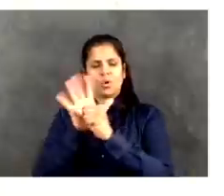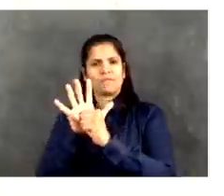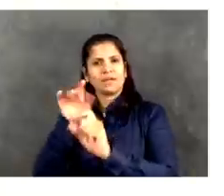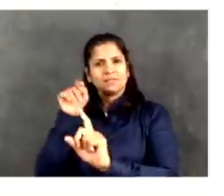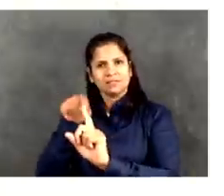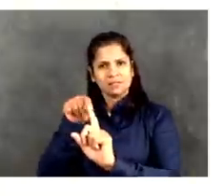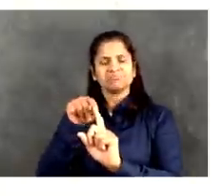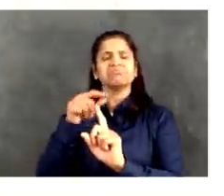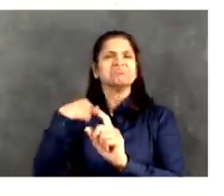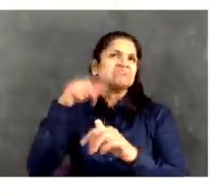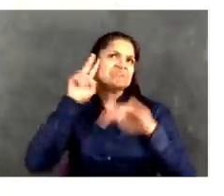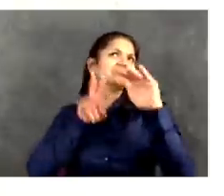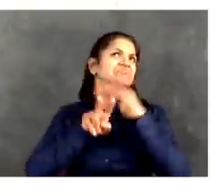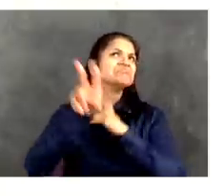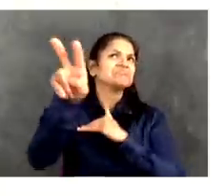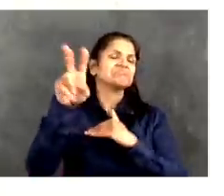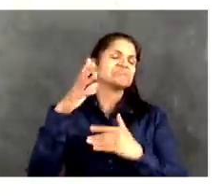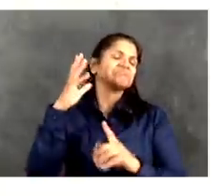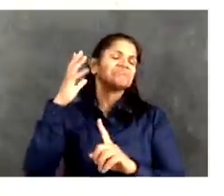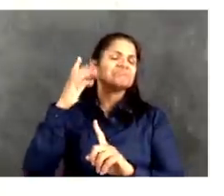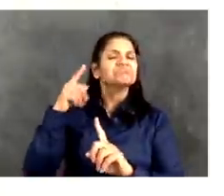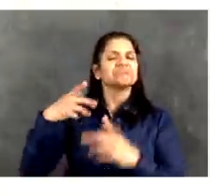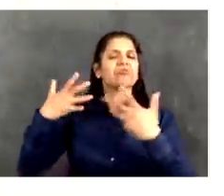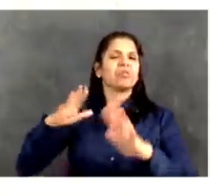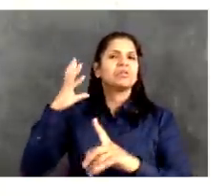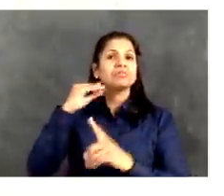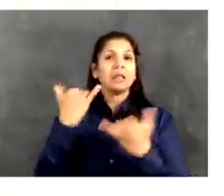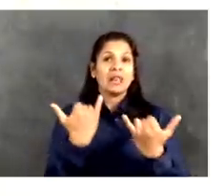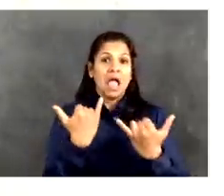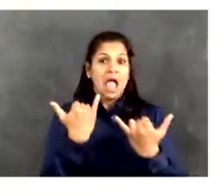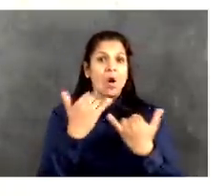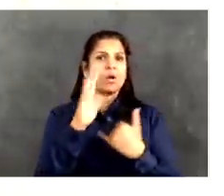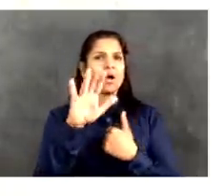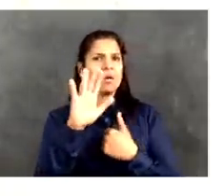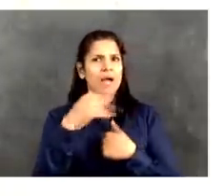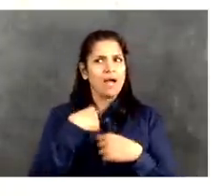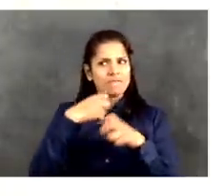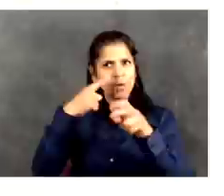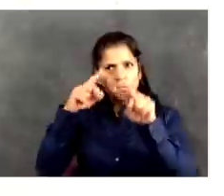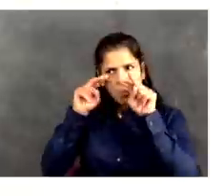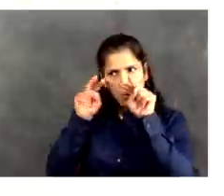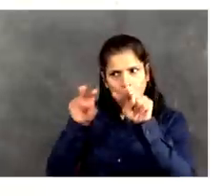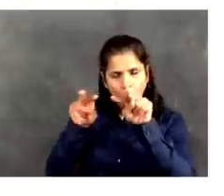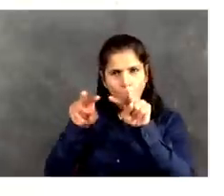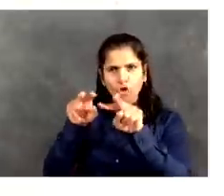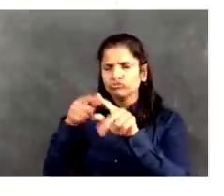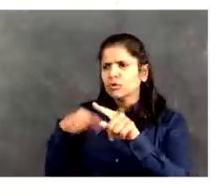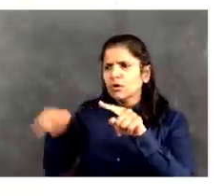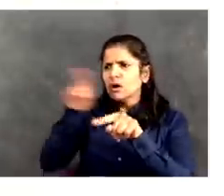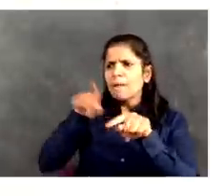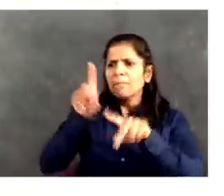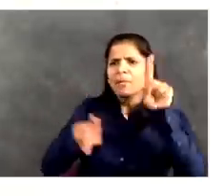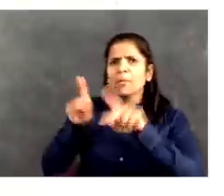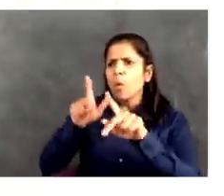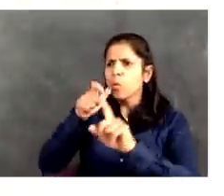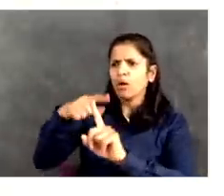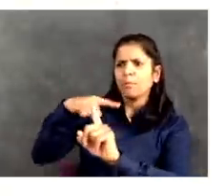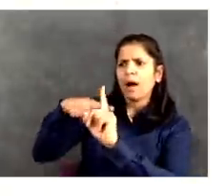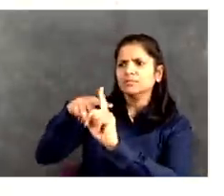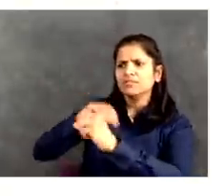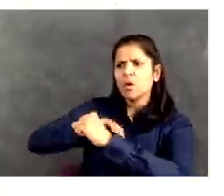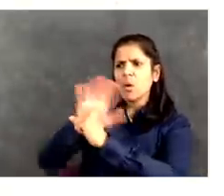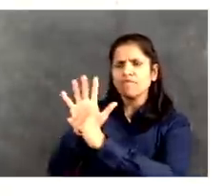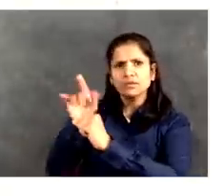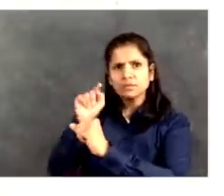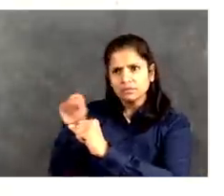test results as a way in which we can then better guide the healthcare delivery system interventions, the